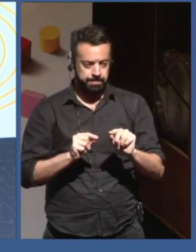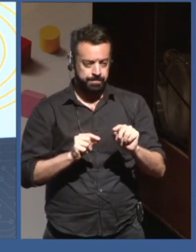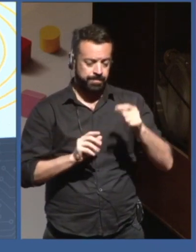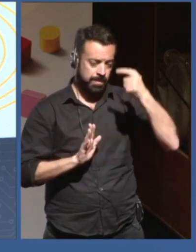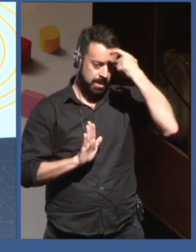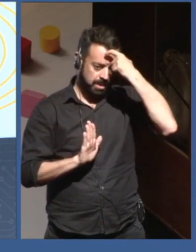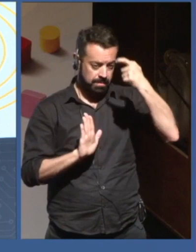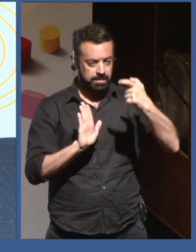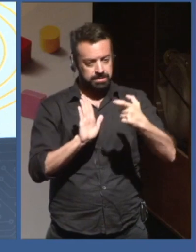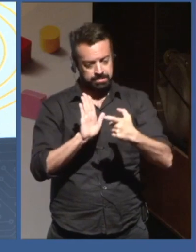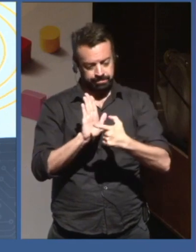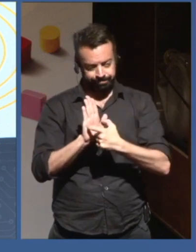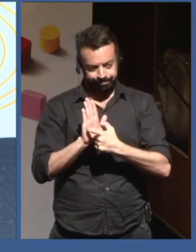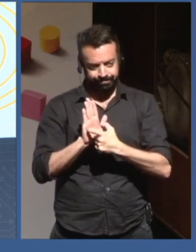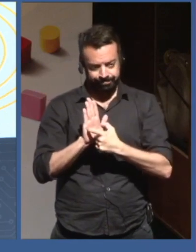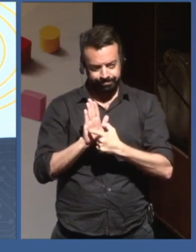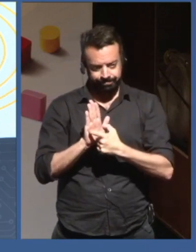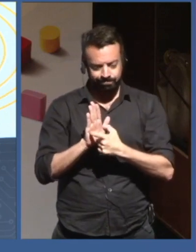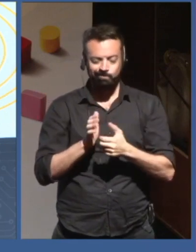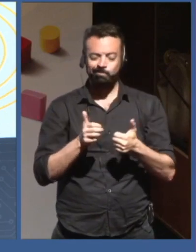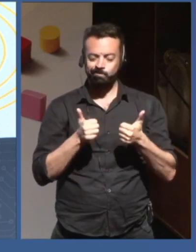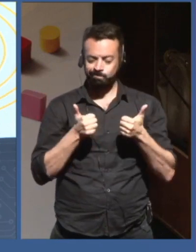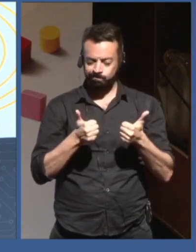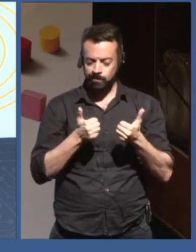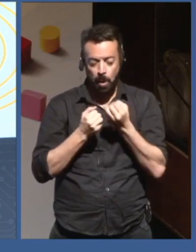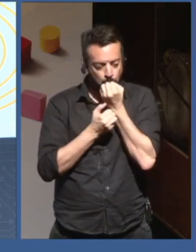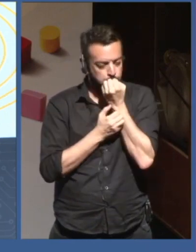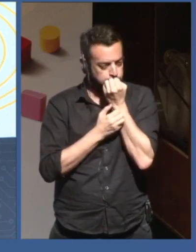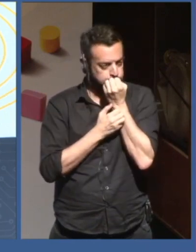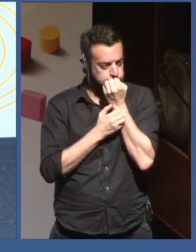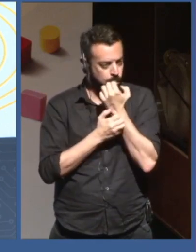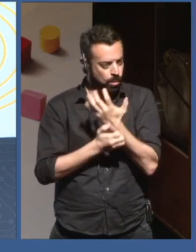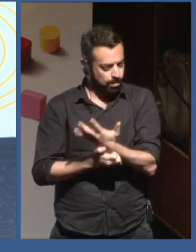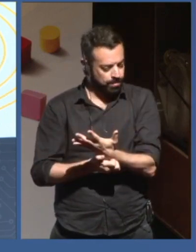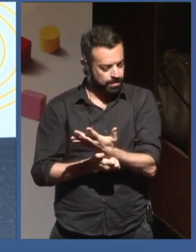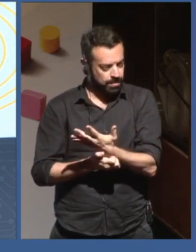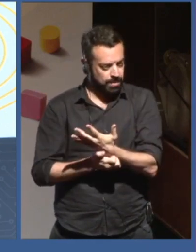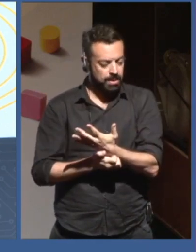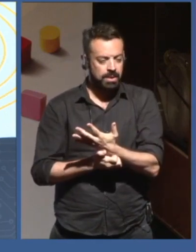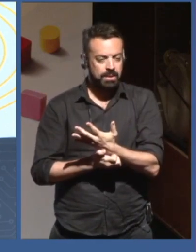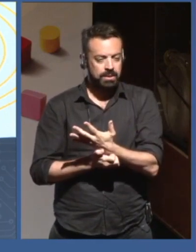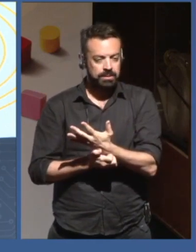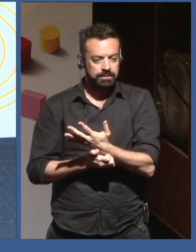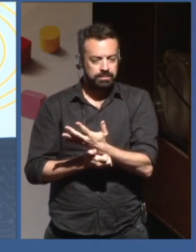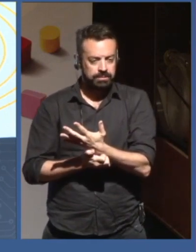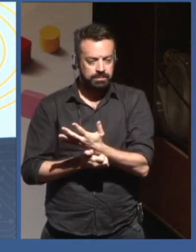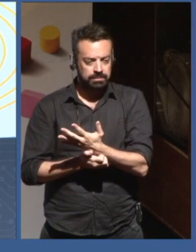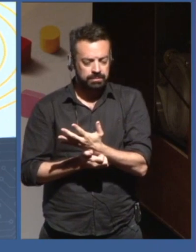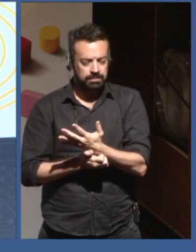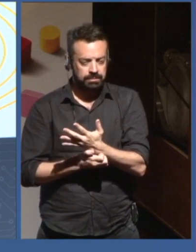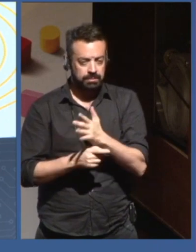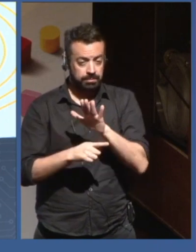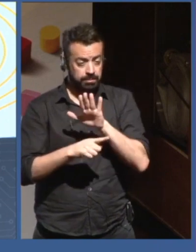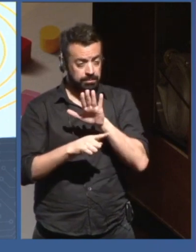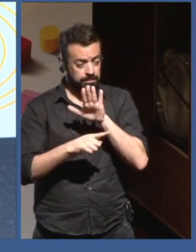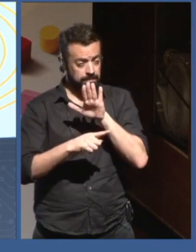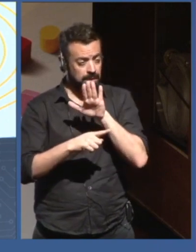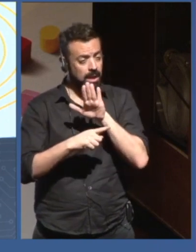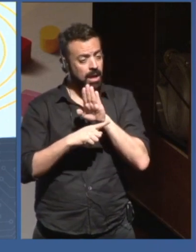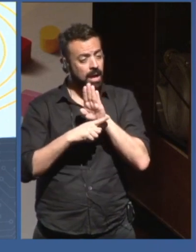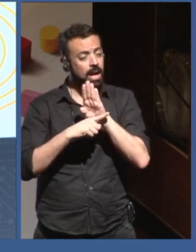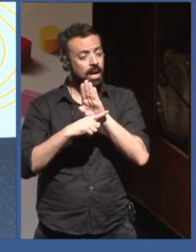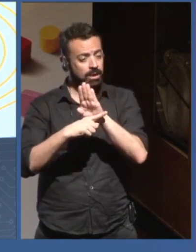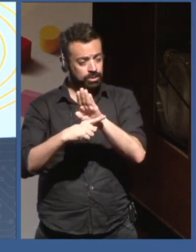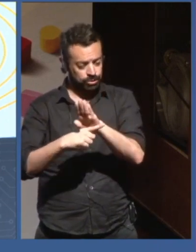at achieving a stated goal by learning through data